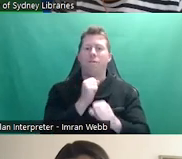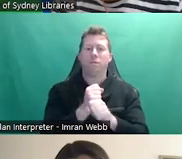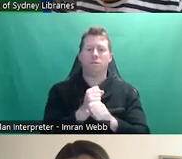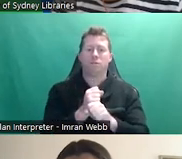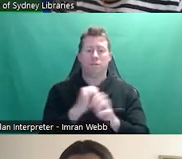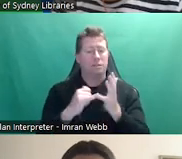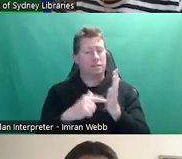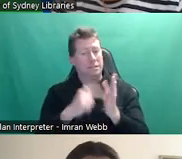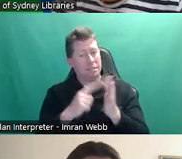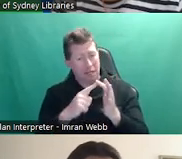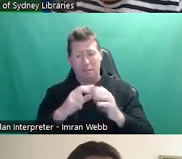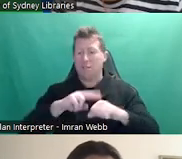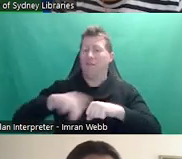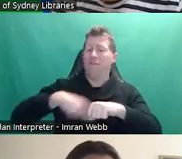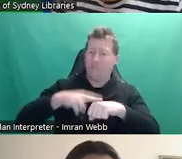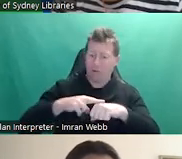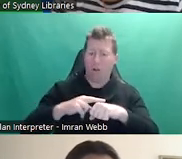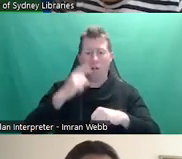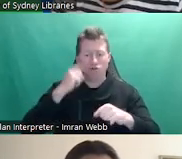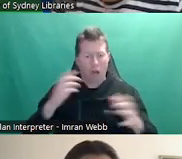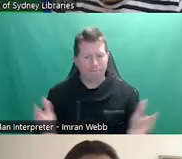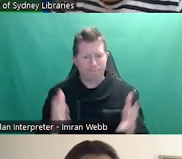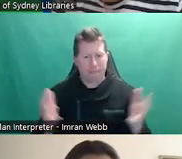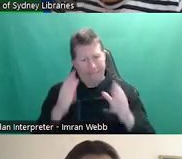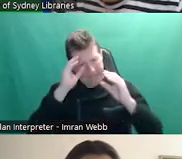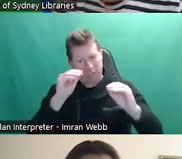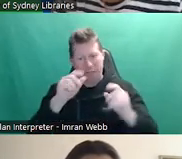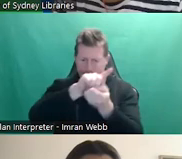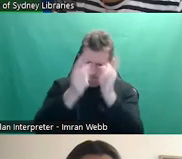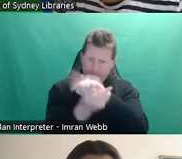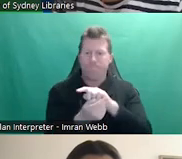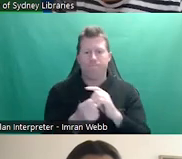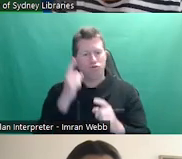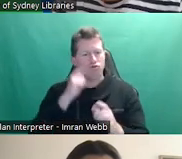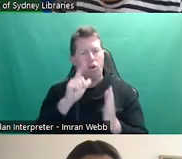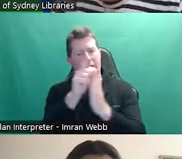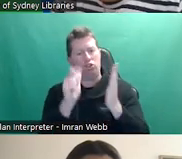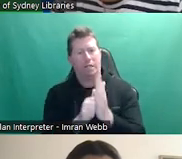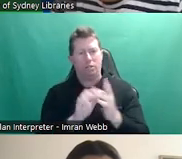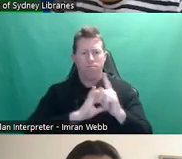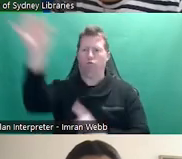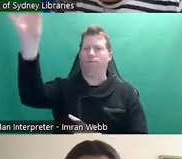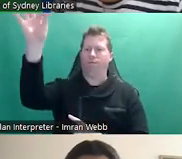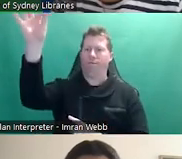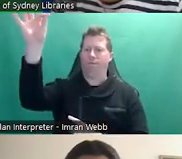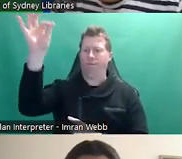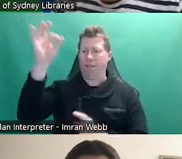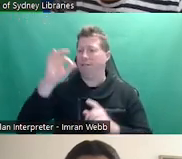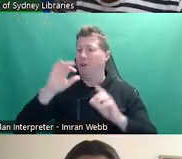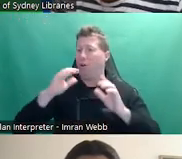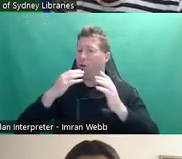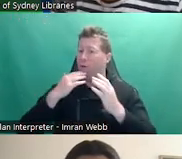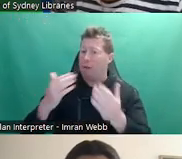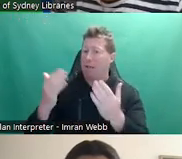state and federal levels, working towards educational reform and pushing for legislation change. Everyone, please make Chanel